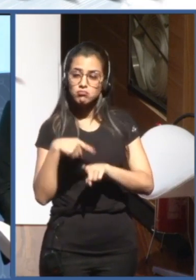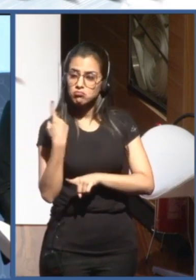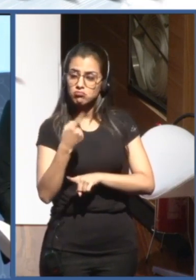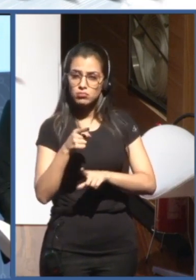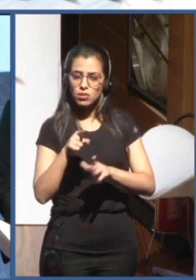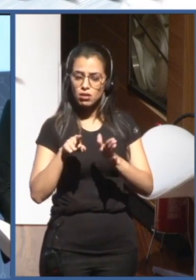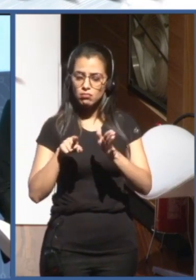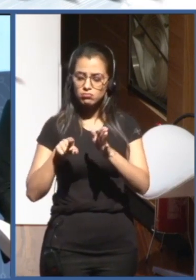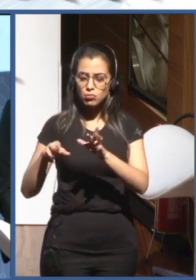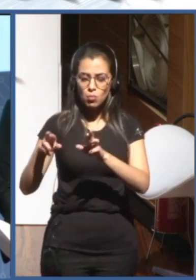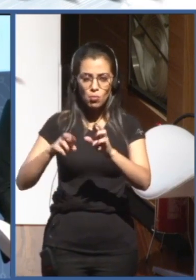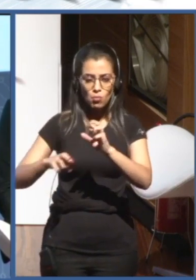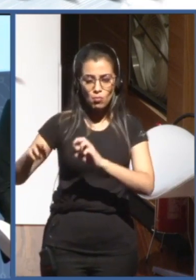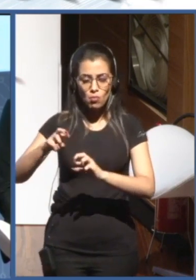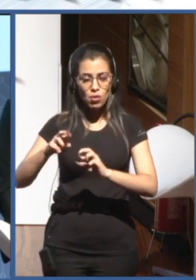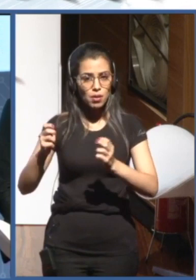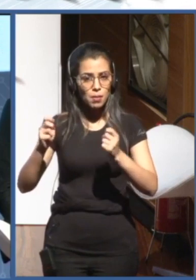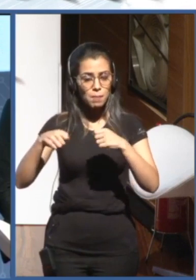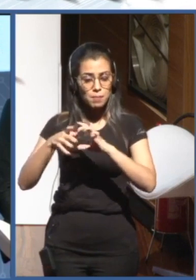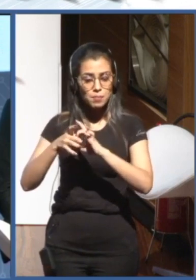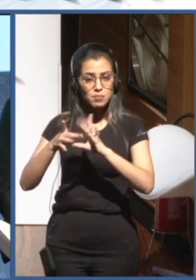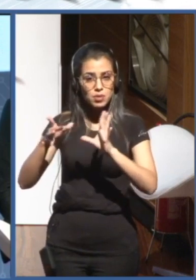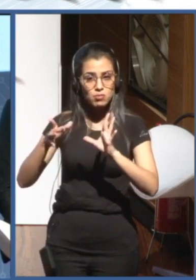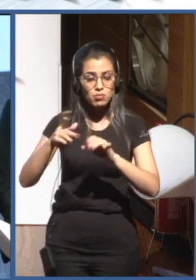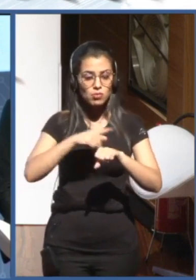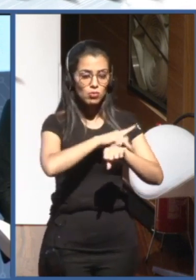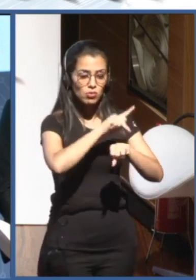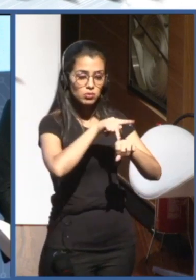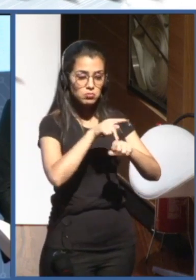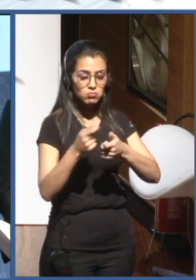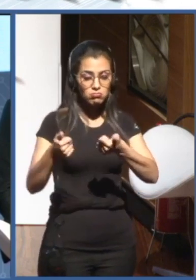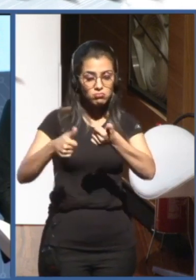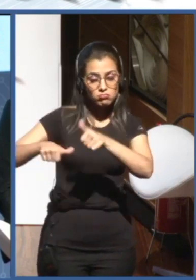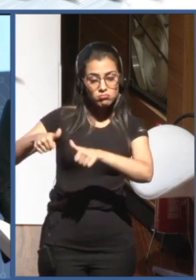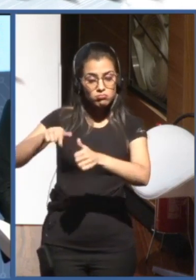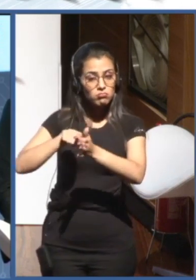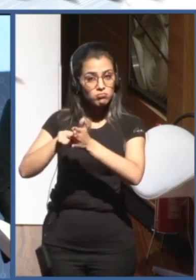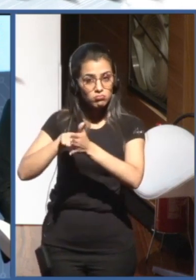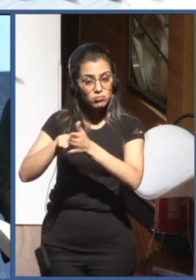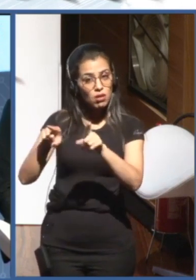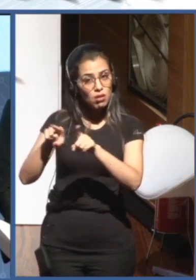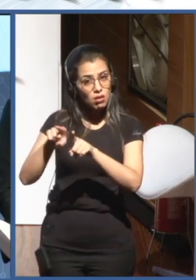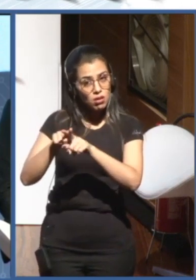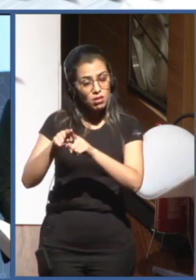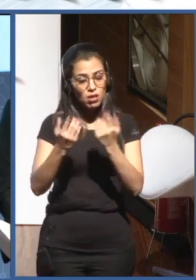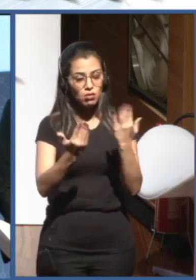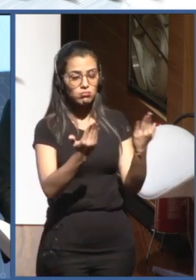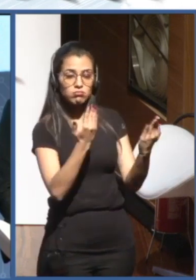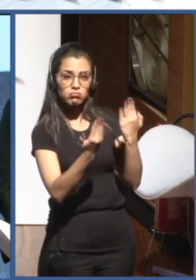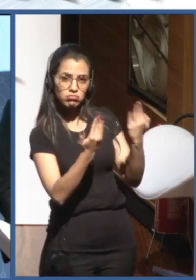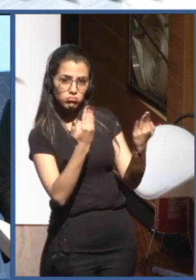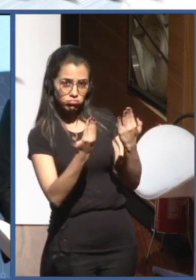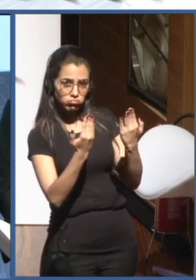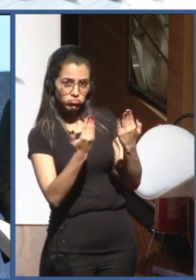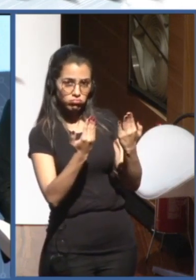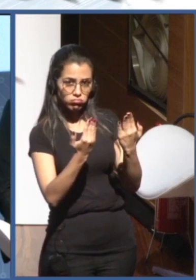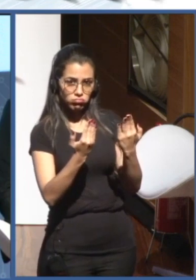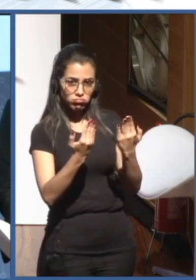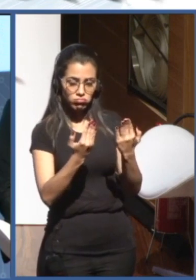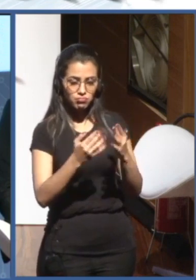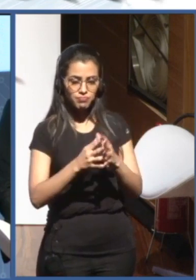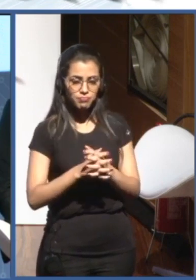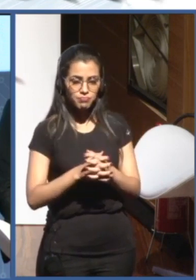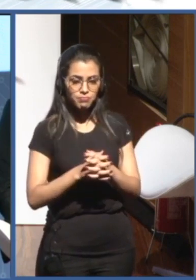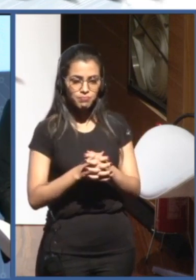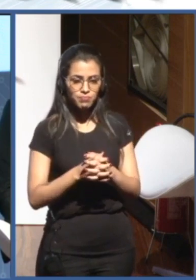to make this comparative analysis and compare themselves against peers. We're going to showcase work on some of the more fundamental